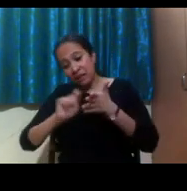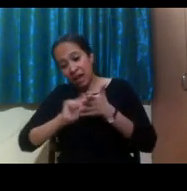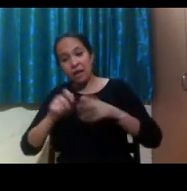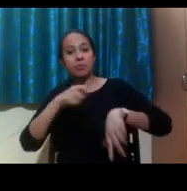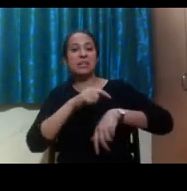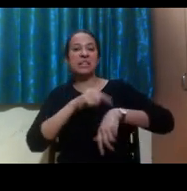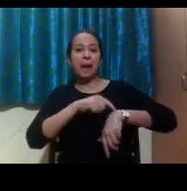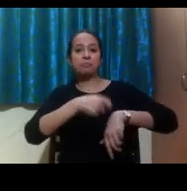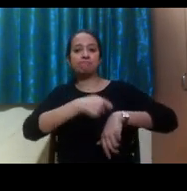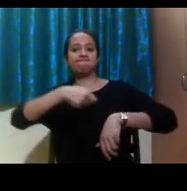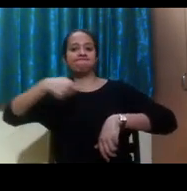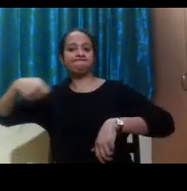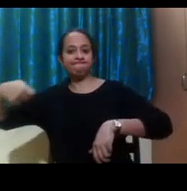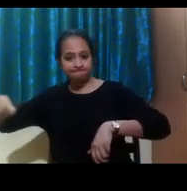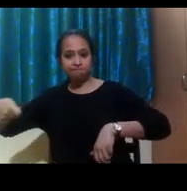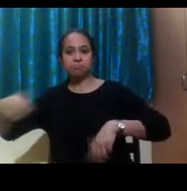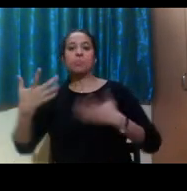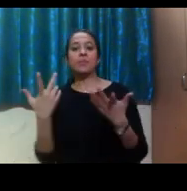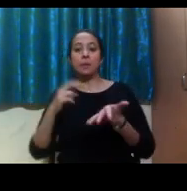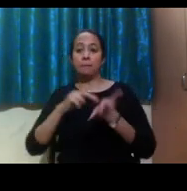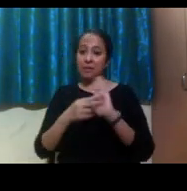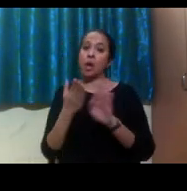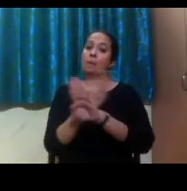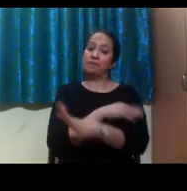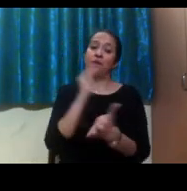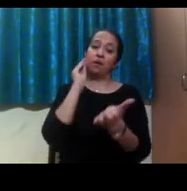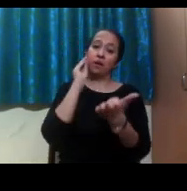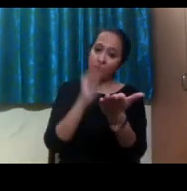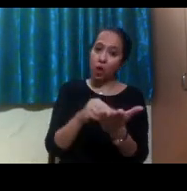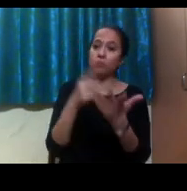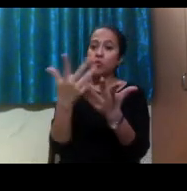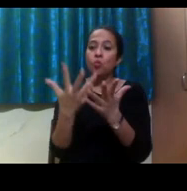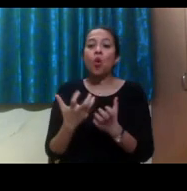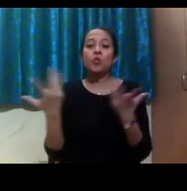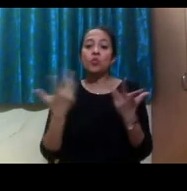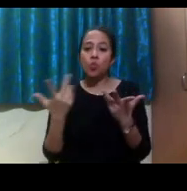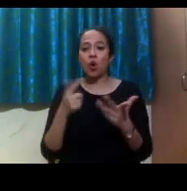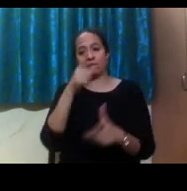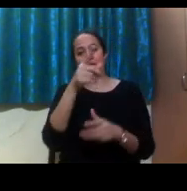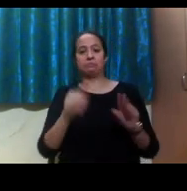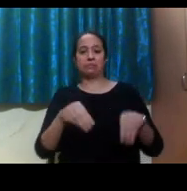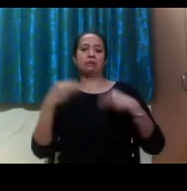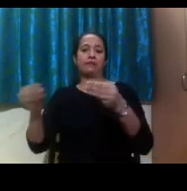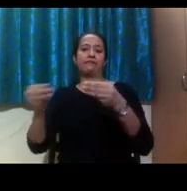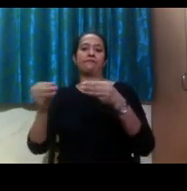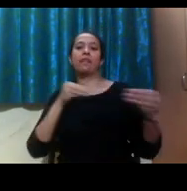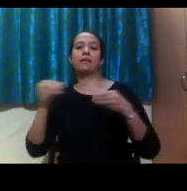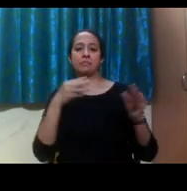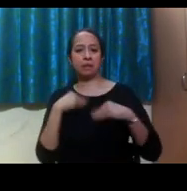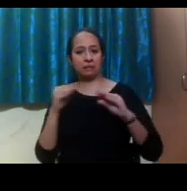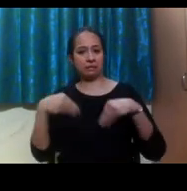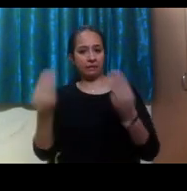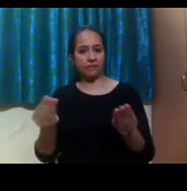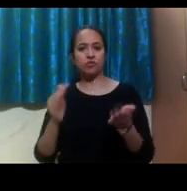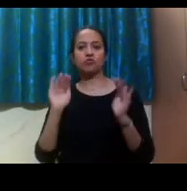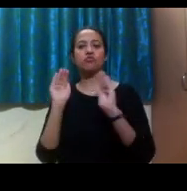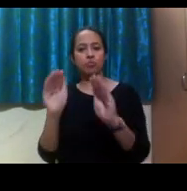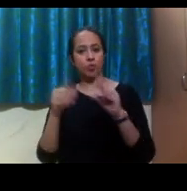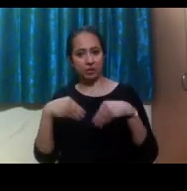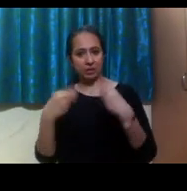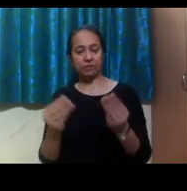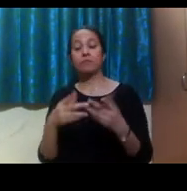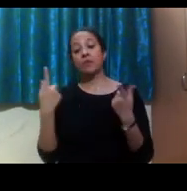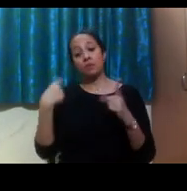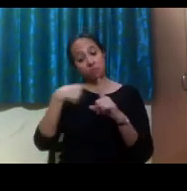um, get the information so you can, uh, express what you've learned. Um, another thing too is, uh, that alternative textbooks